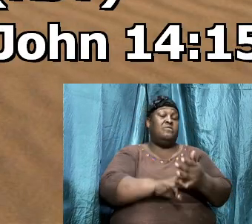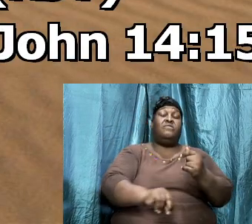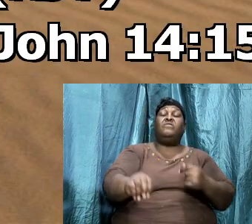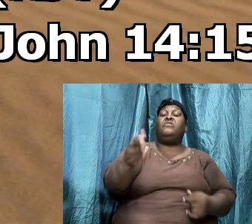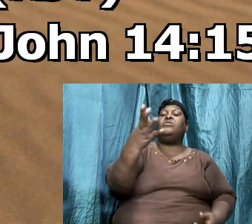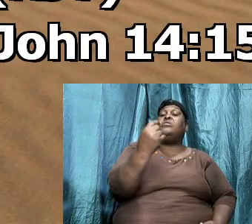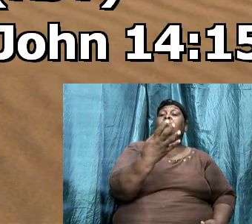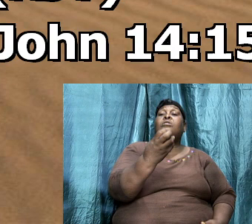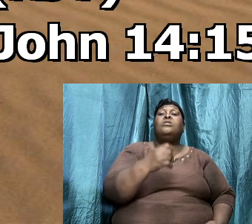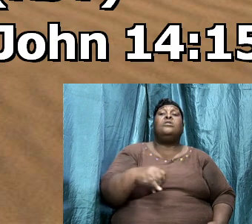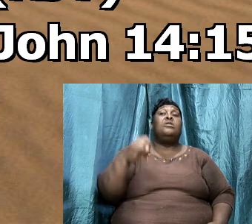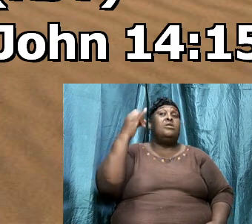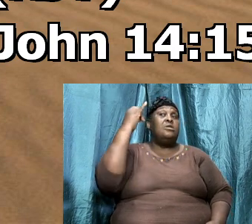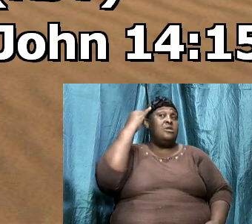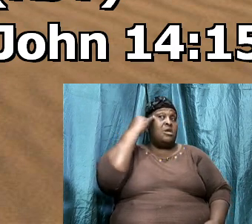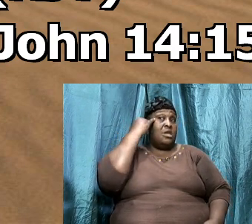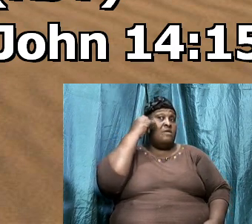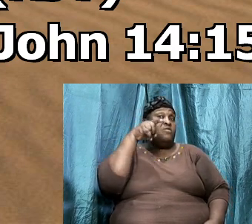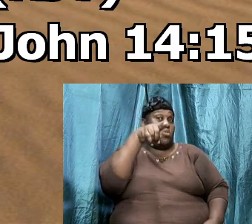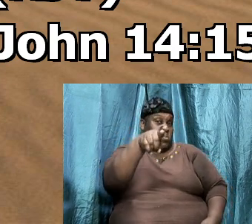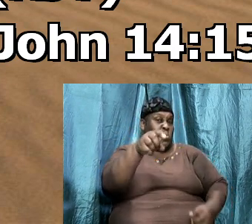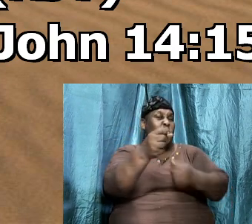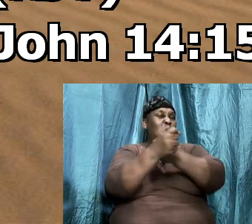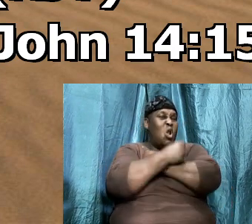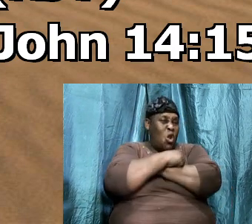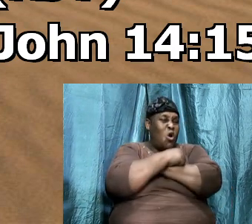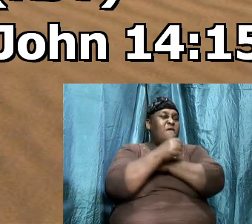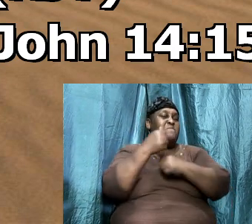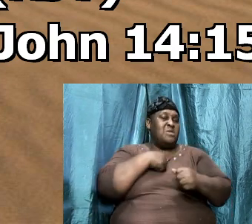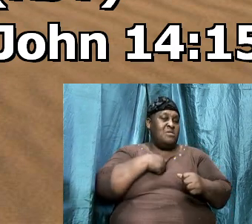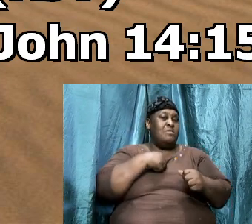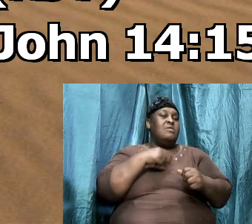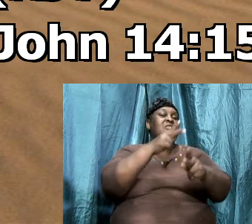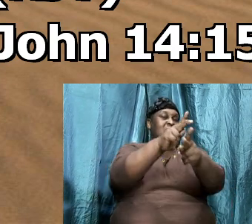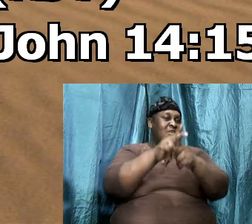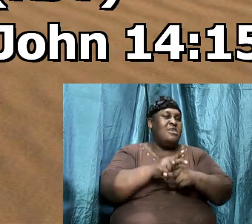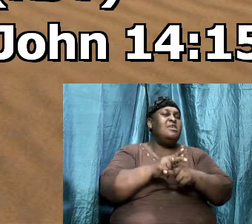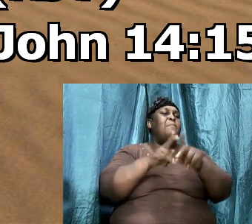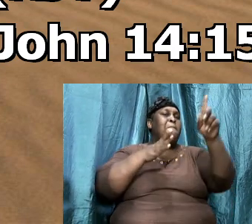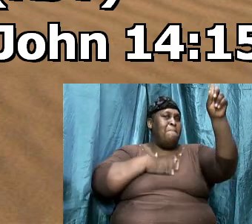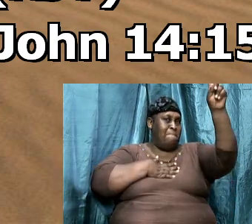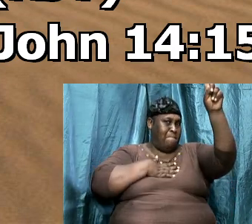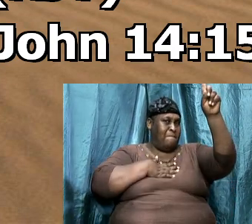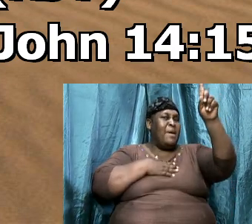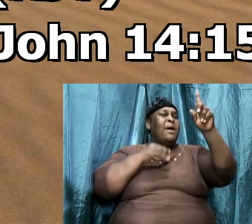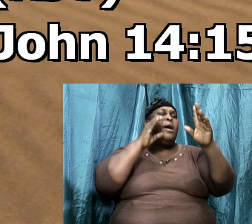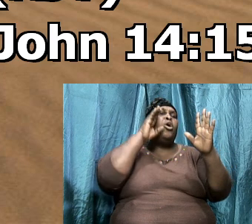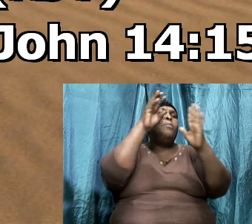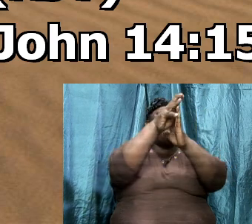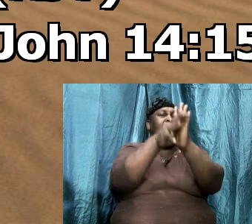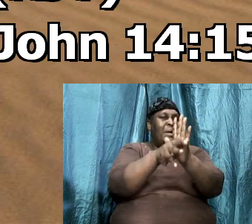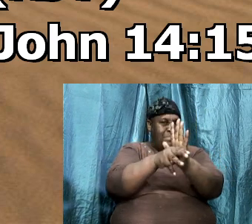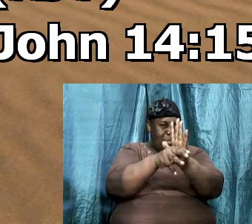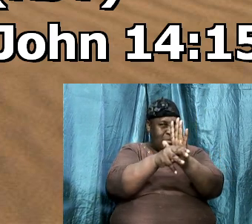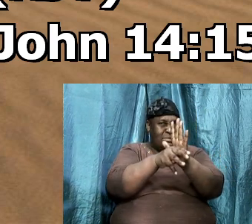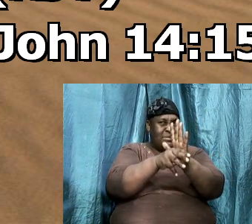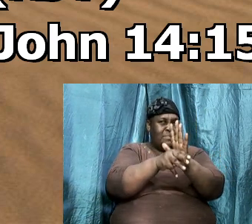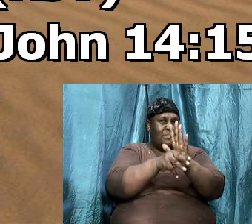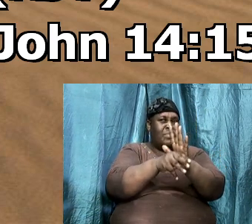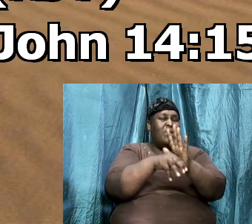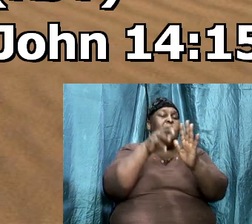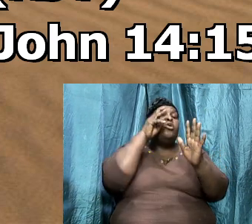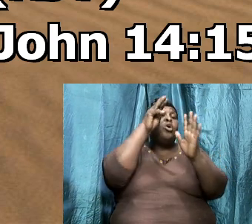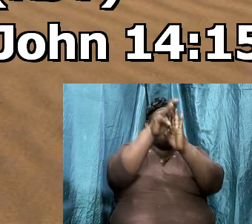He said, if you love me, keep my commandments. I want us to understand that the commandments are